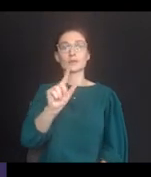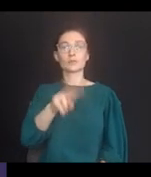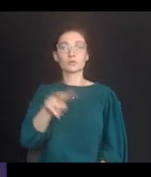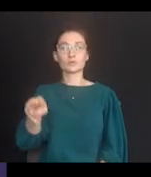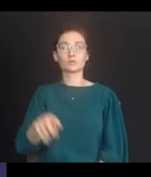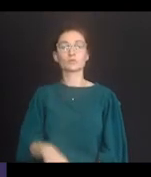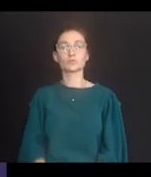Thank Thank you. Thank you.